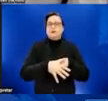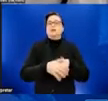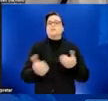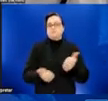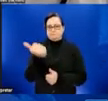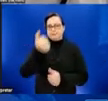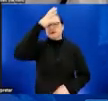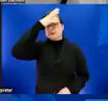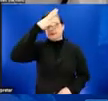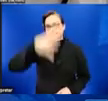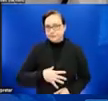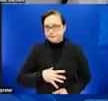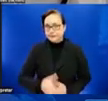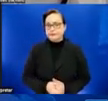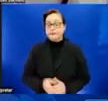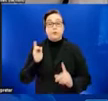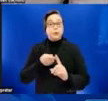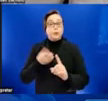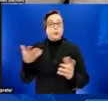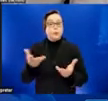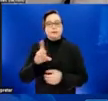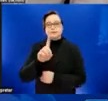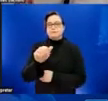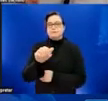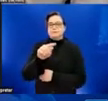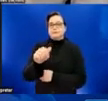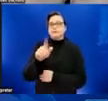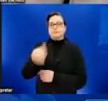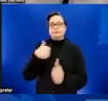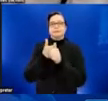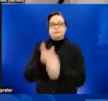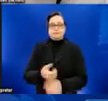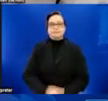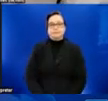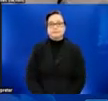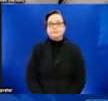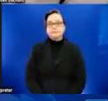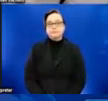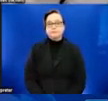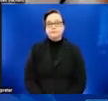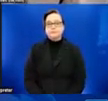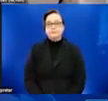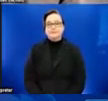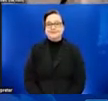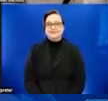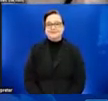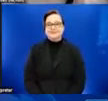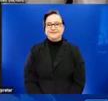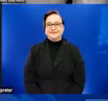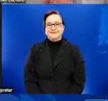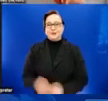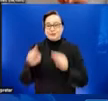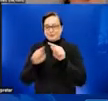point here is that we have to follow the data. Next, please. I think it pulls up my little circle. There we go. So